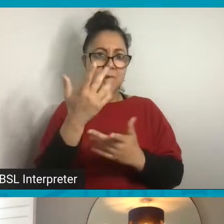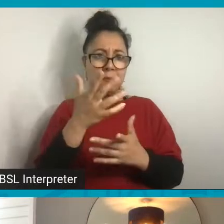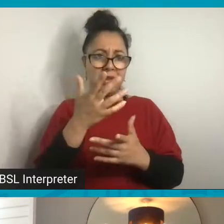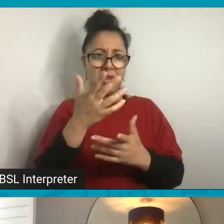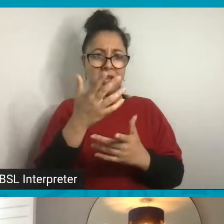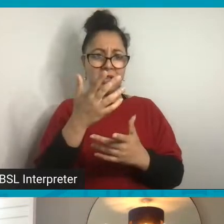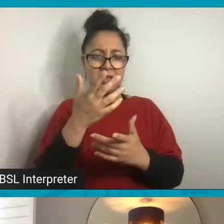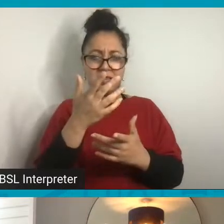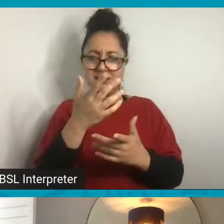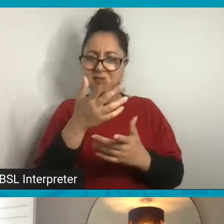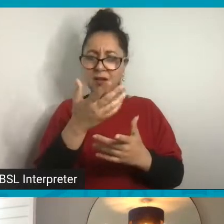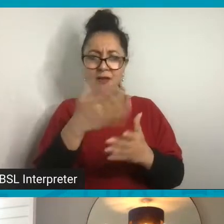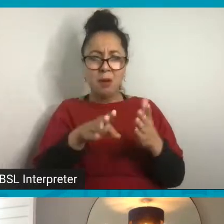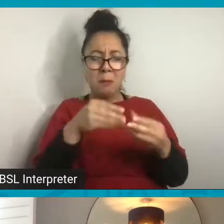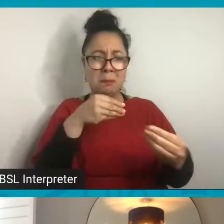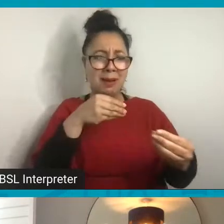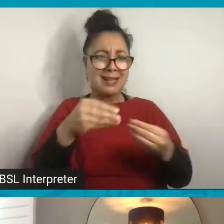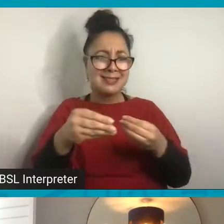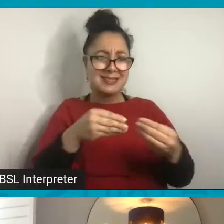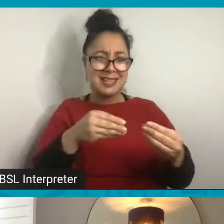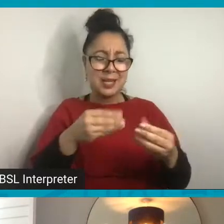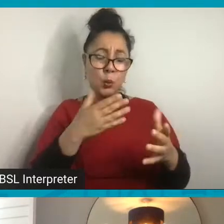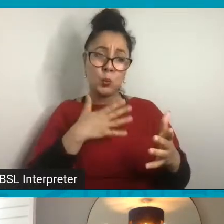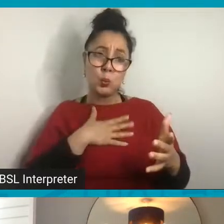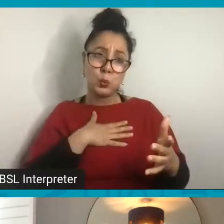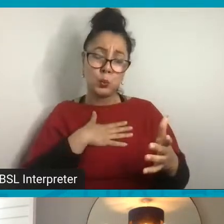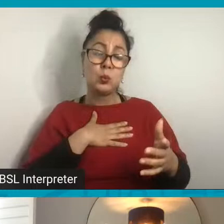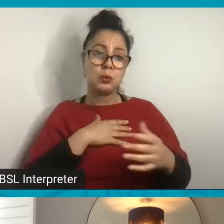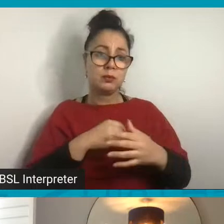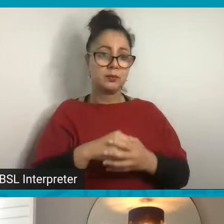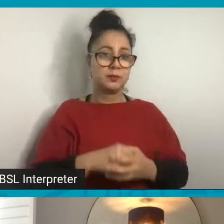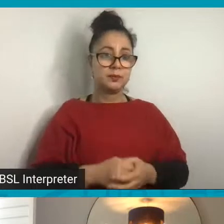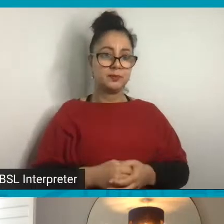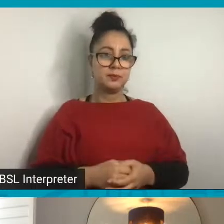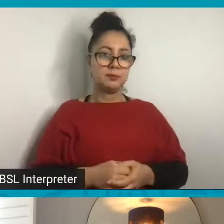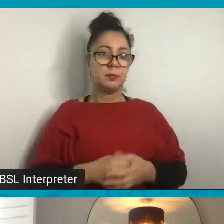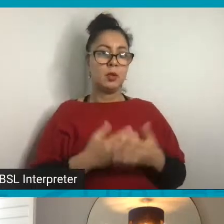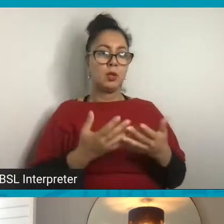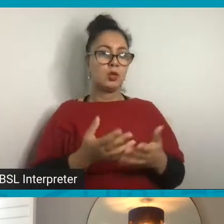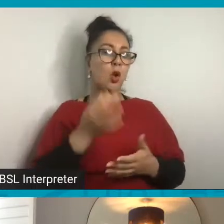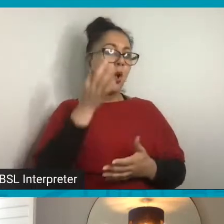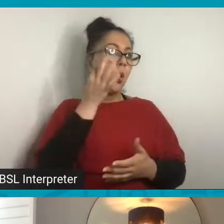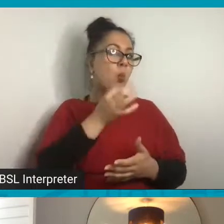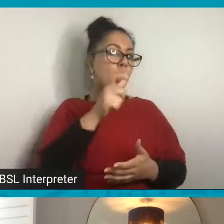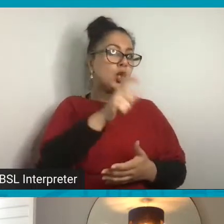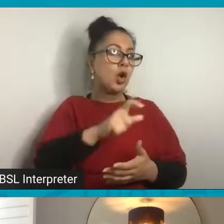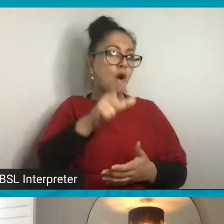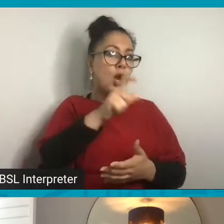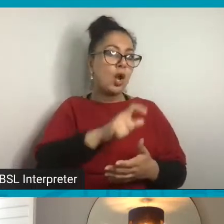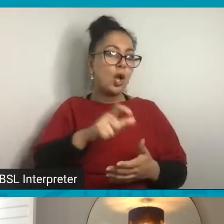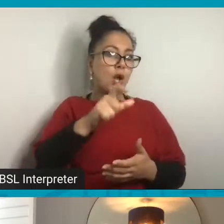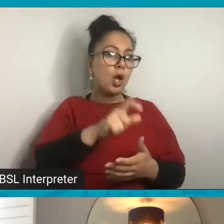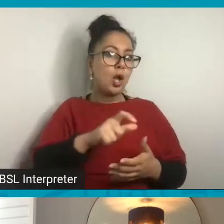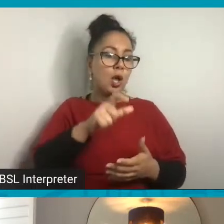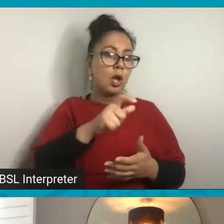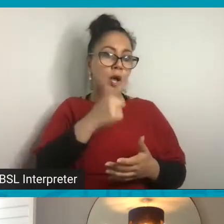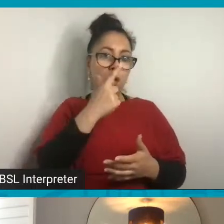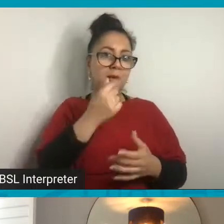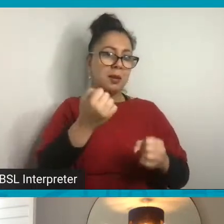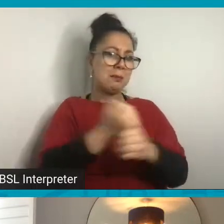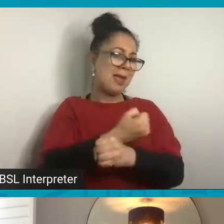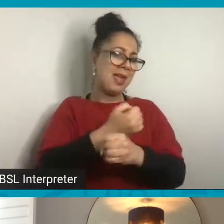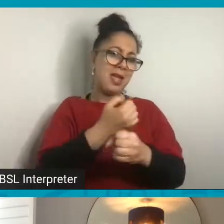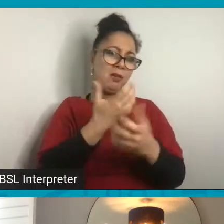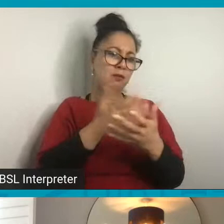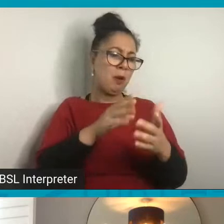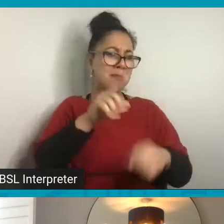shape. So watercolours, again, tend to be made from different materials